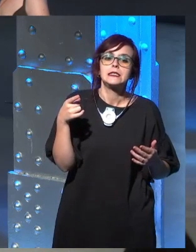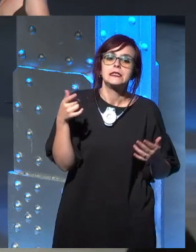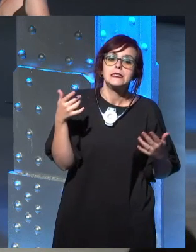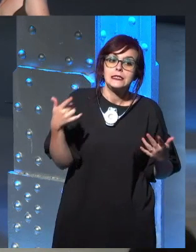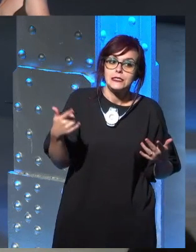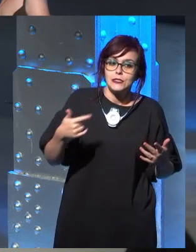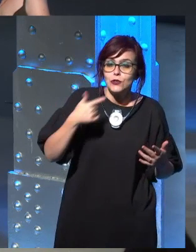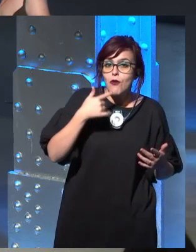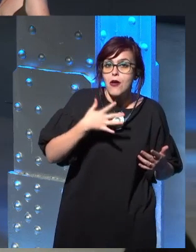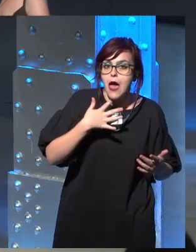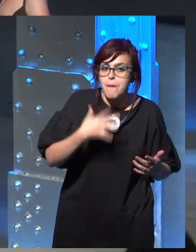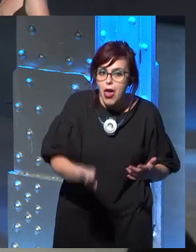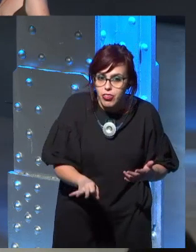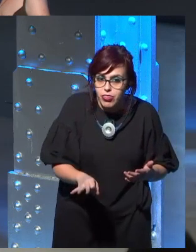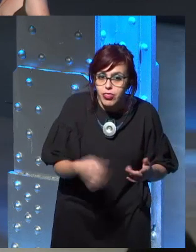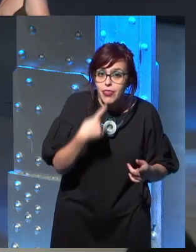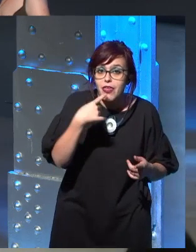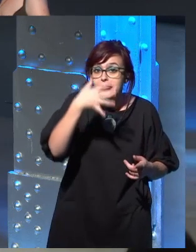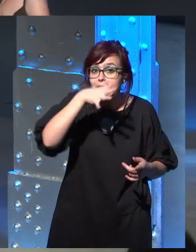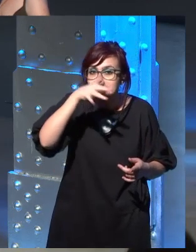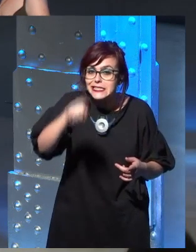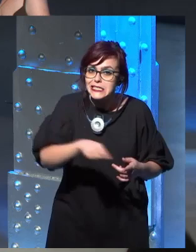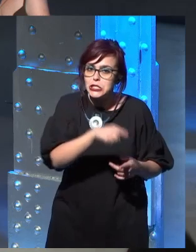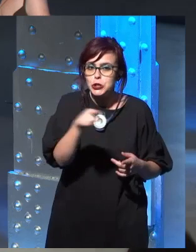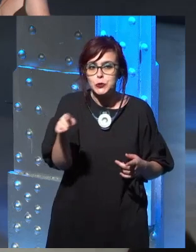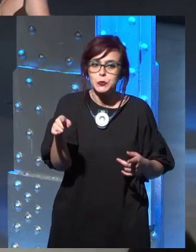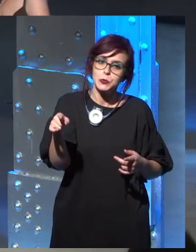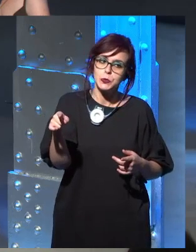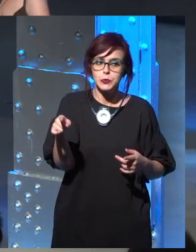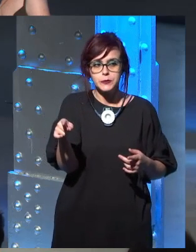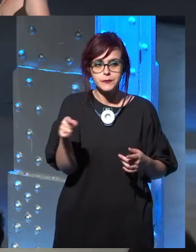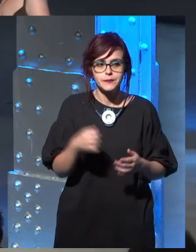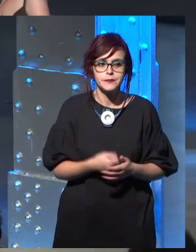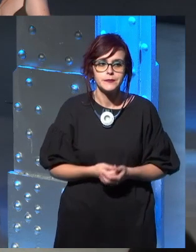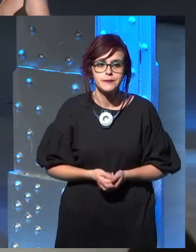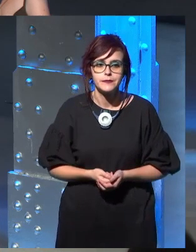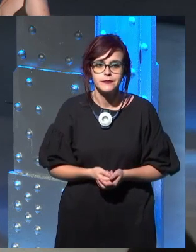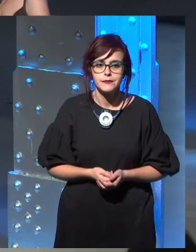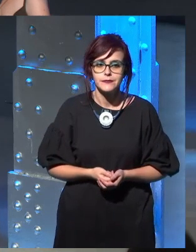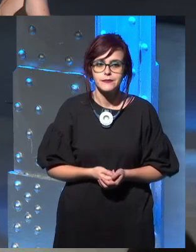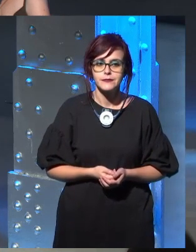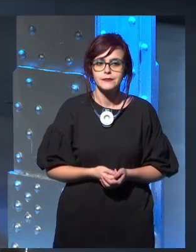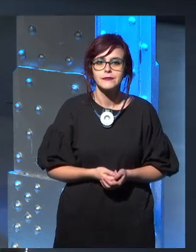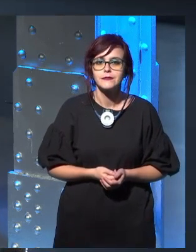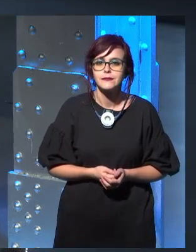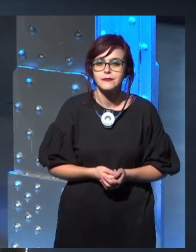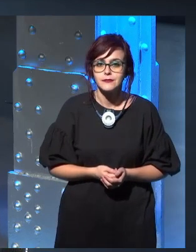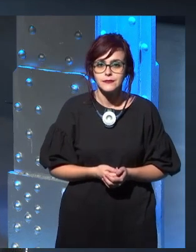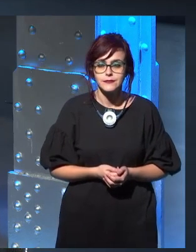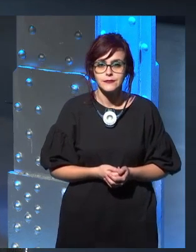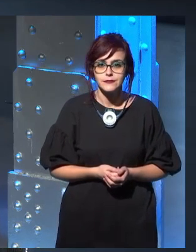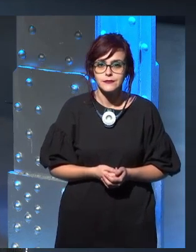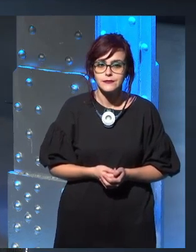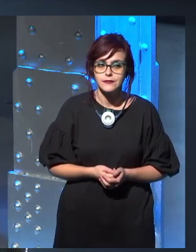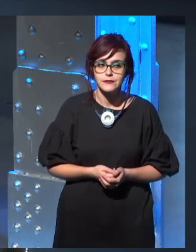think, um, they obviously had to make some tough decisions on how to narrow down the story. And George said, do you remember the earliest times when other